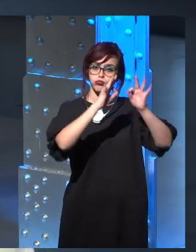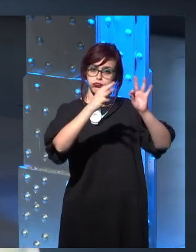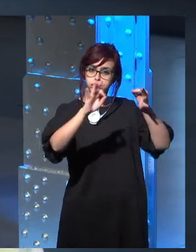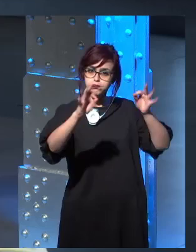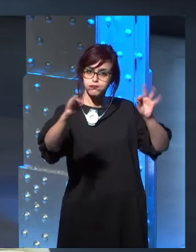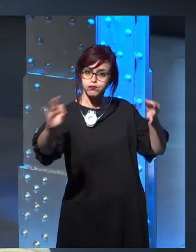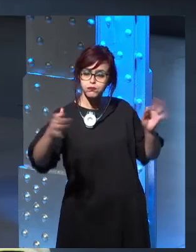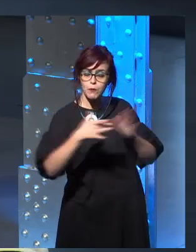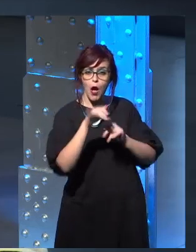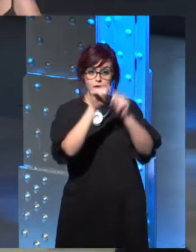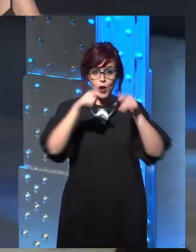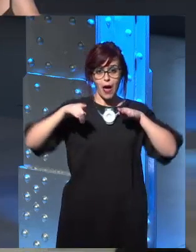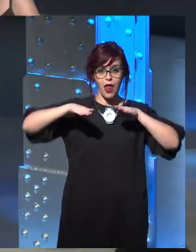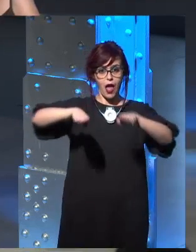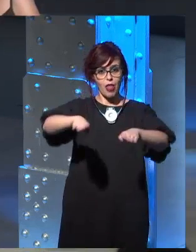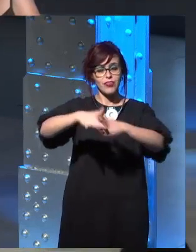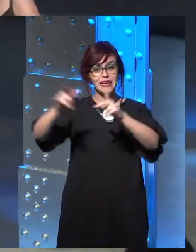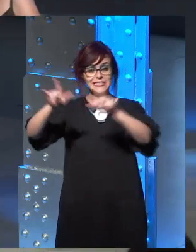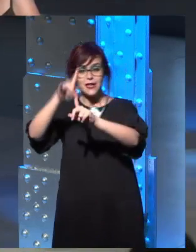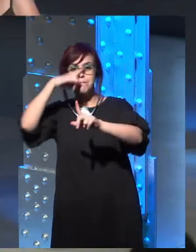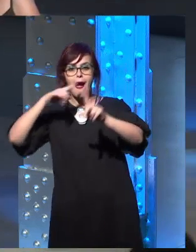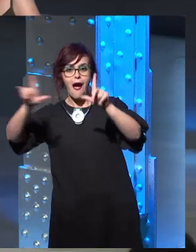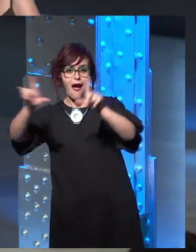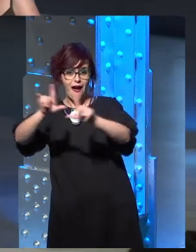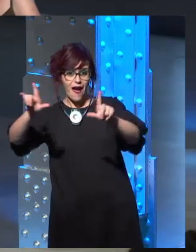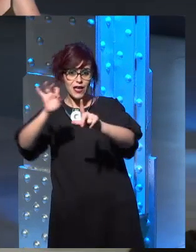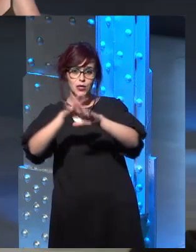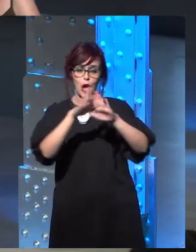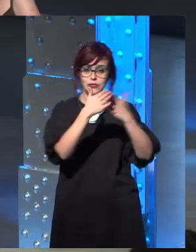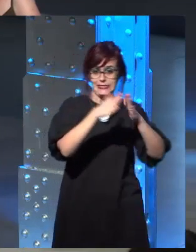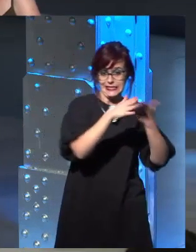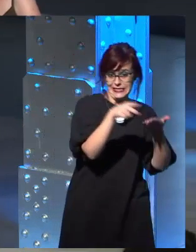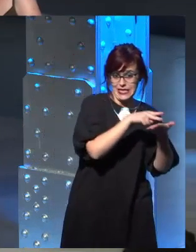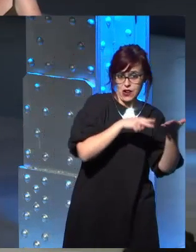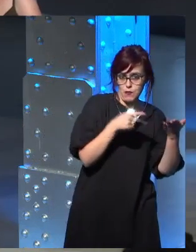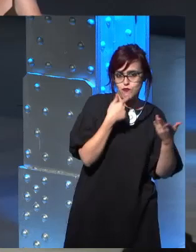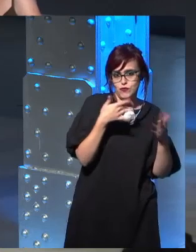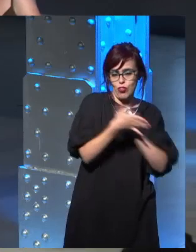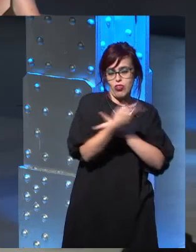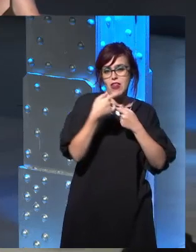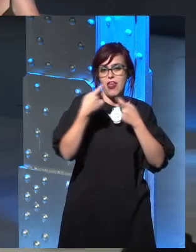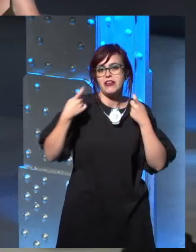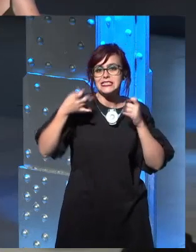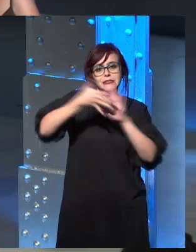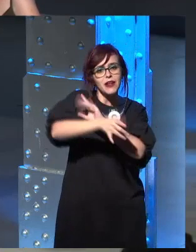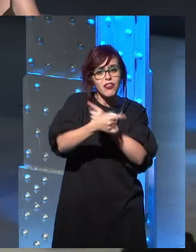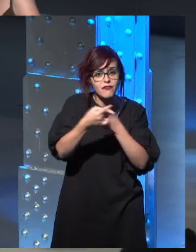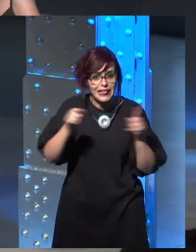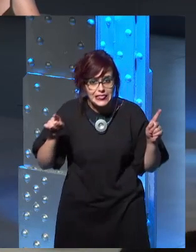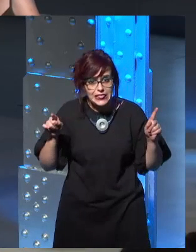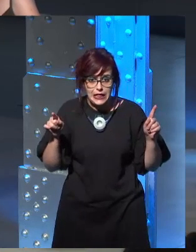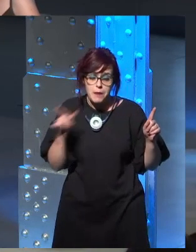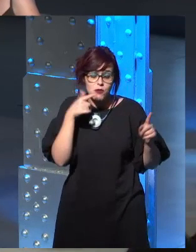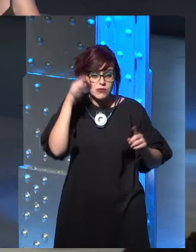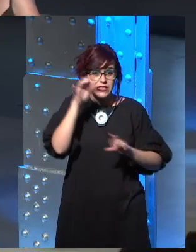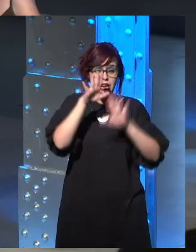I think that perhaps, you mean, you can say that a character that has been killed off is not going to be the character who sits on the Iron Throne at the end.